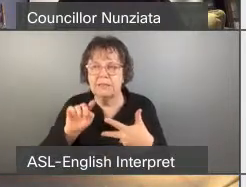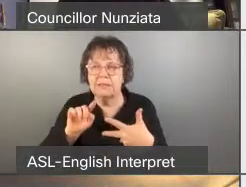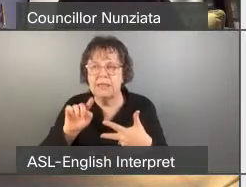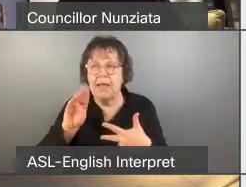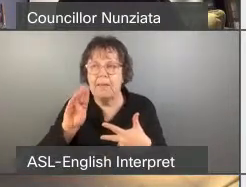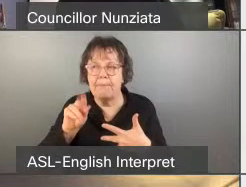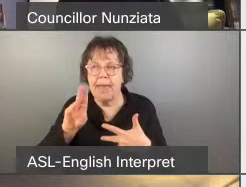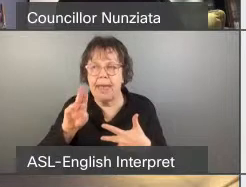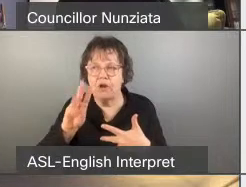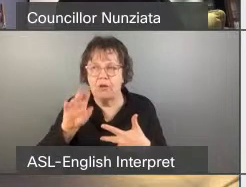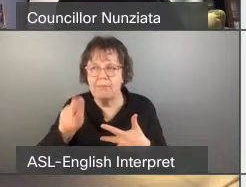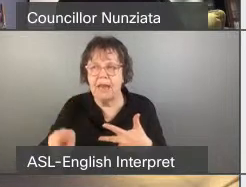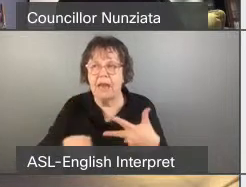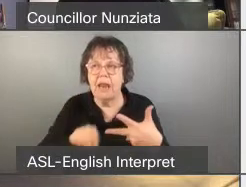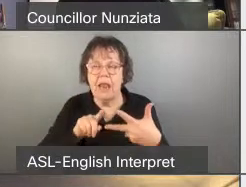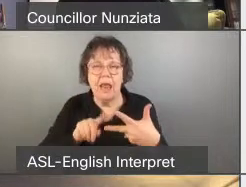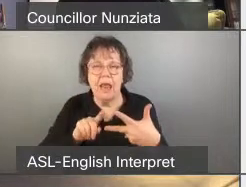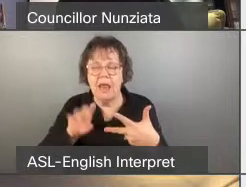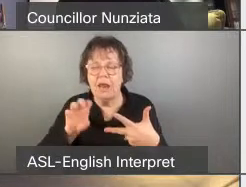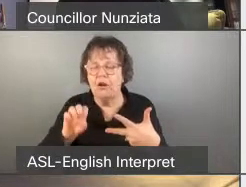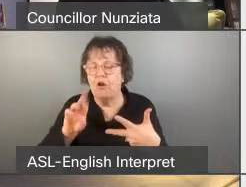We'll start with Abdullah. Are you there?